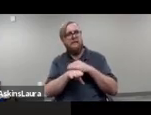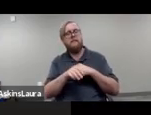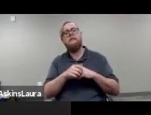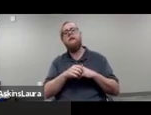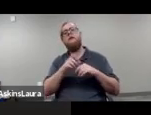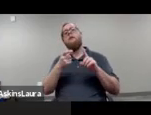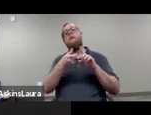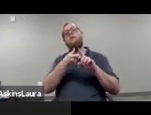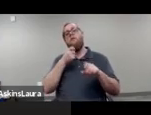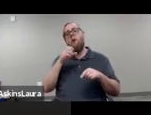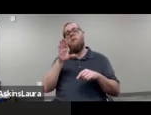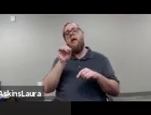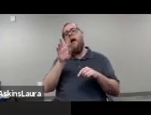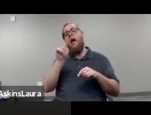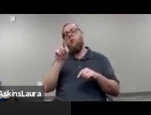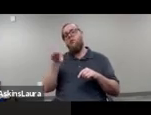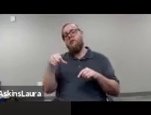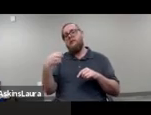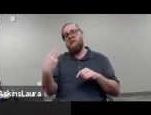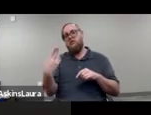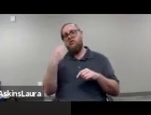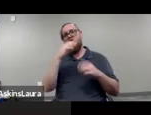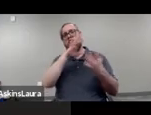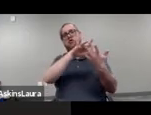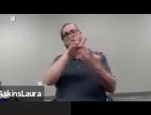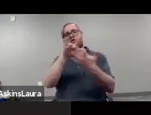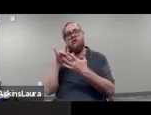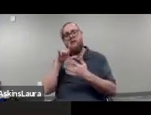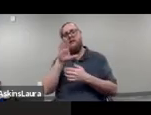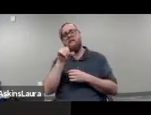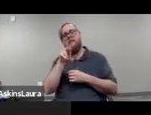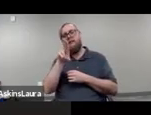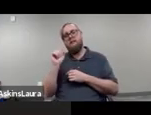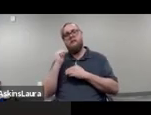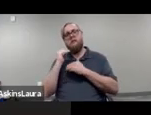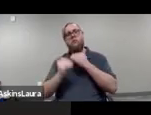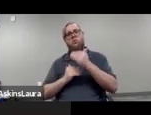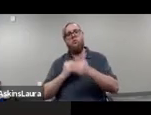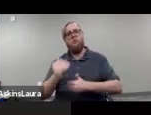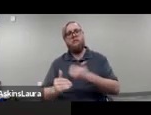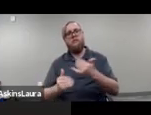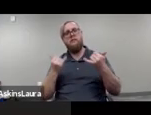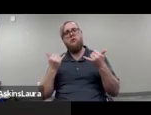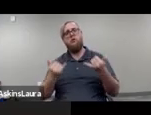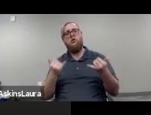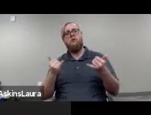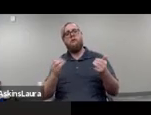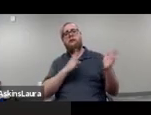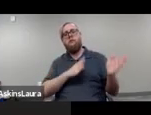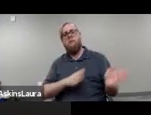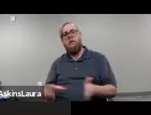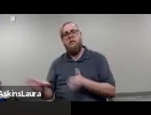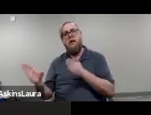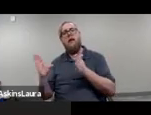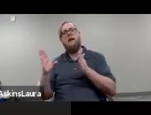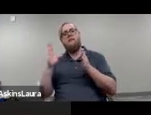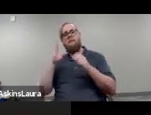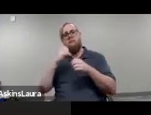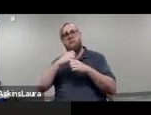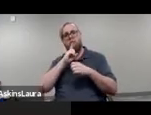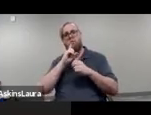the outreach and census processes that are currently being planned to make sure that